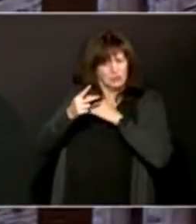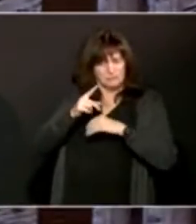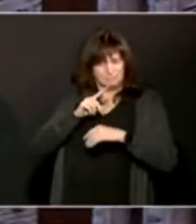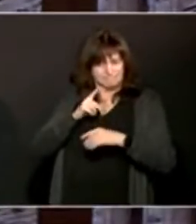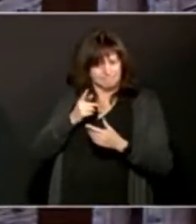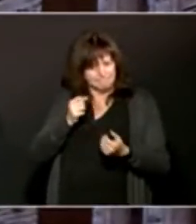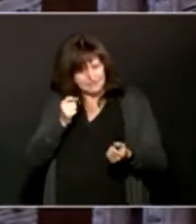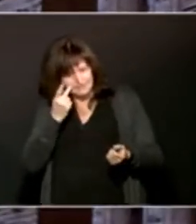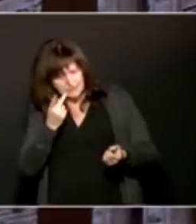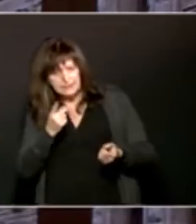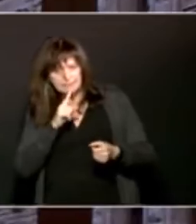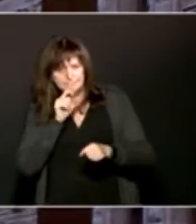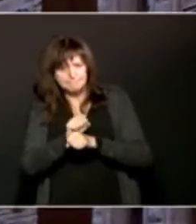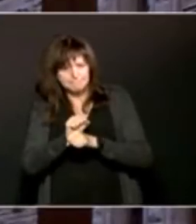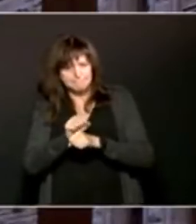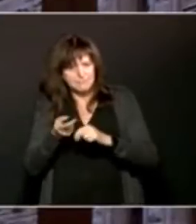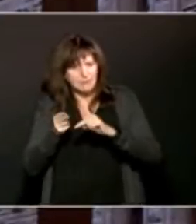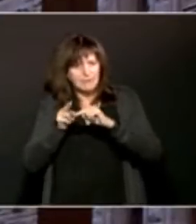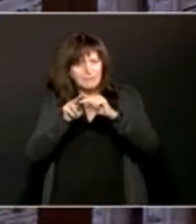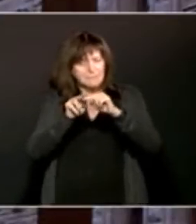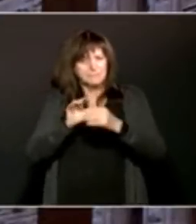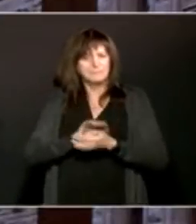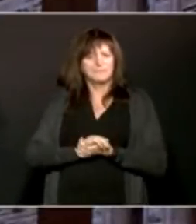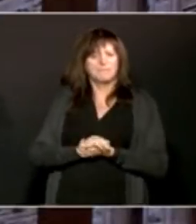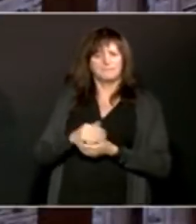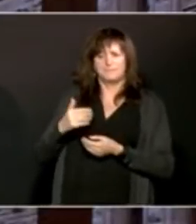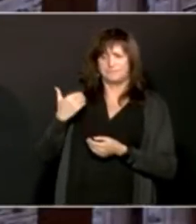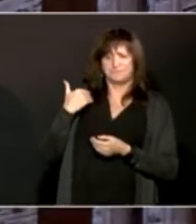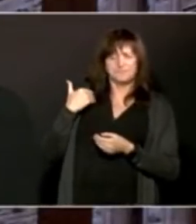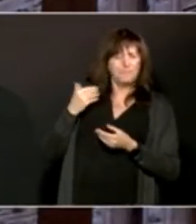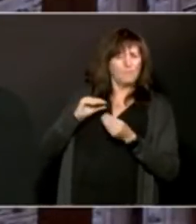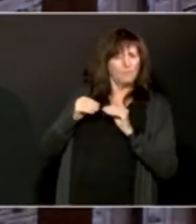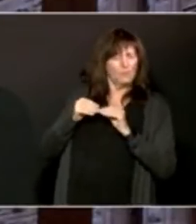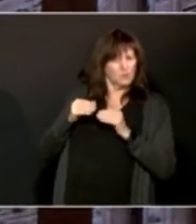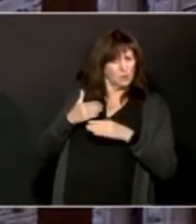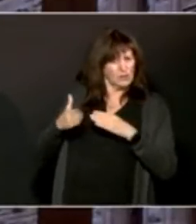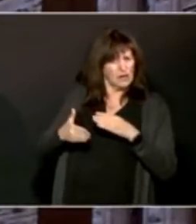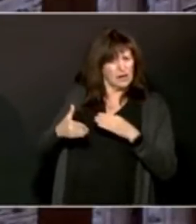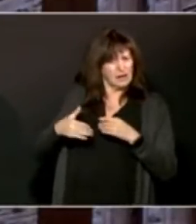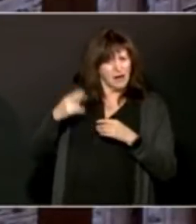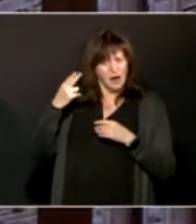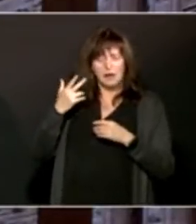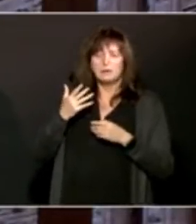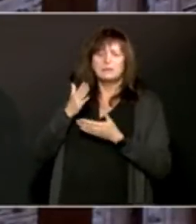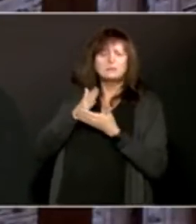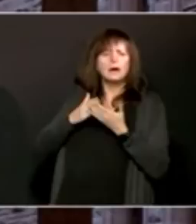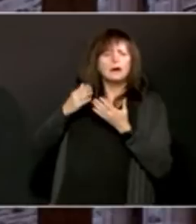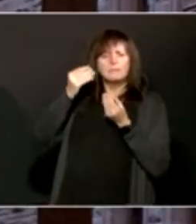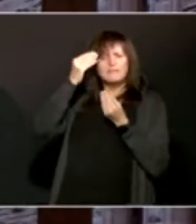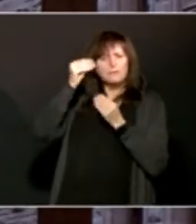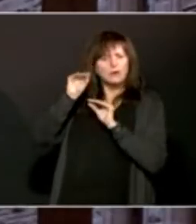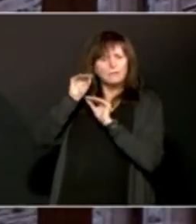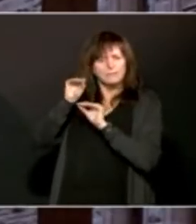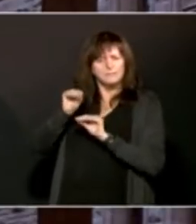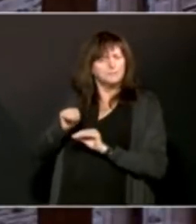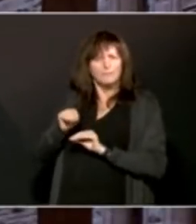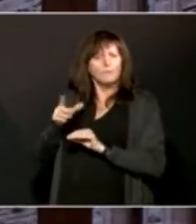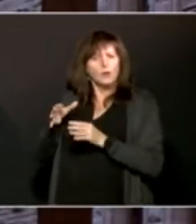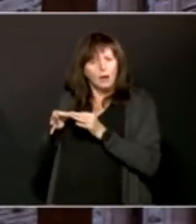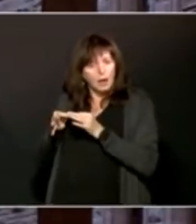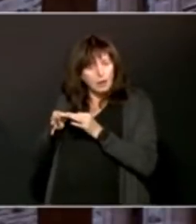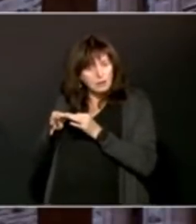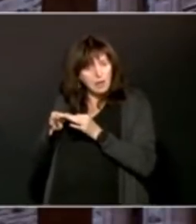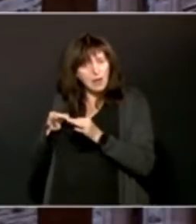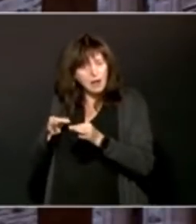data numbers over the weekend were high. There was some data delay and entry things. They're all real cases, by the way. It was just a matter of the flow,